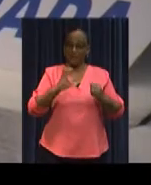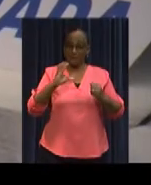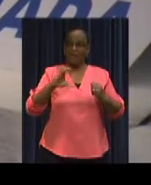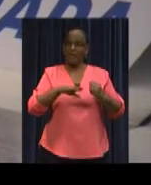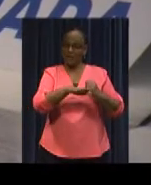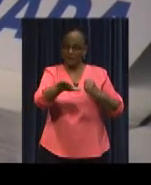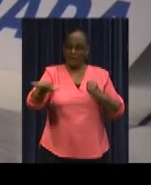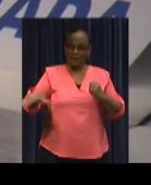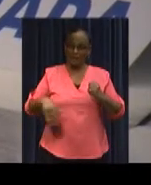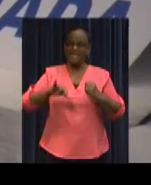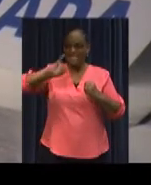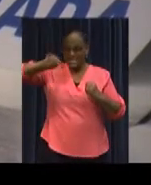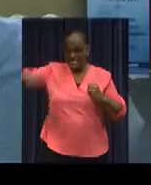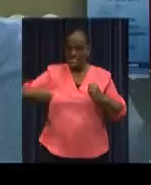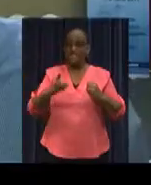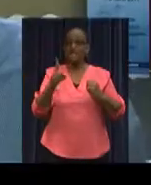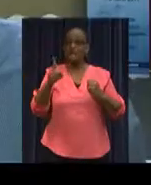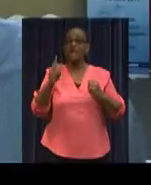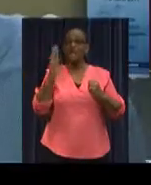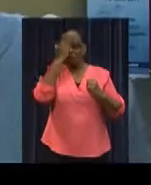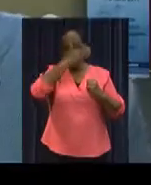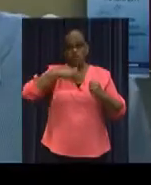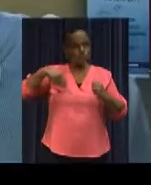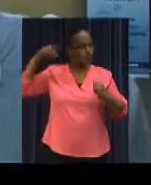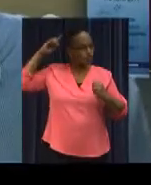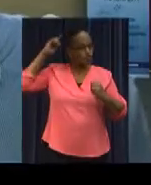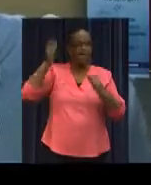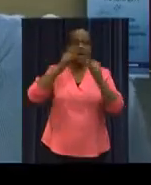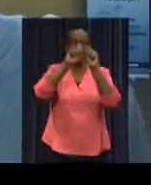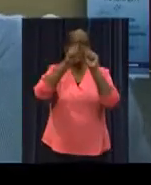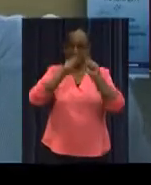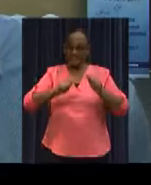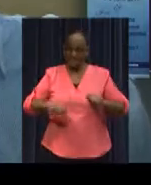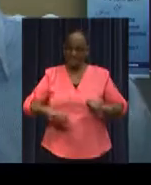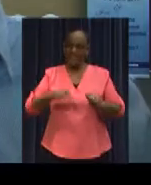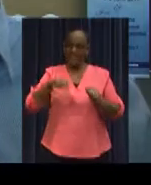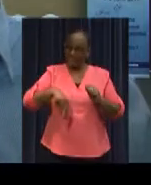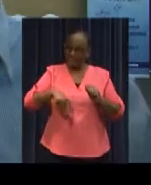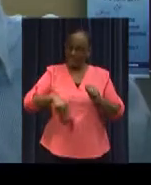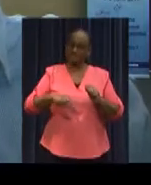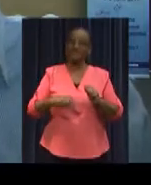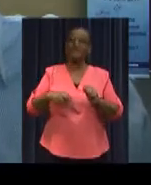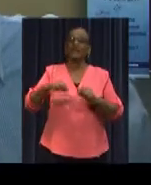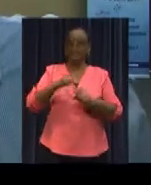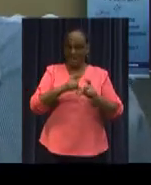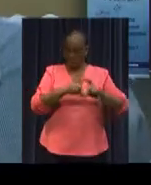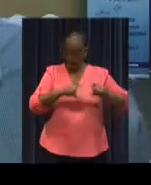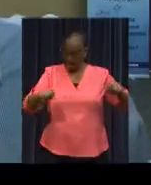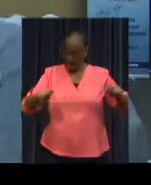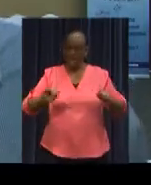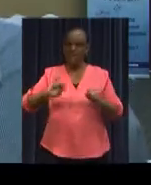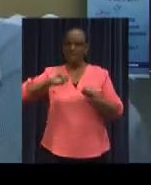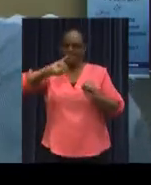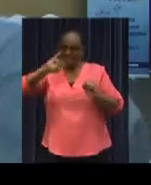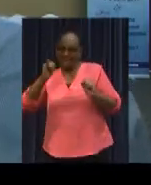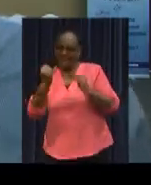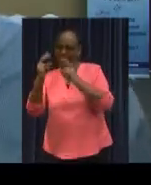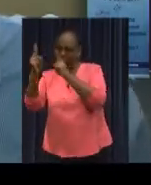only Jamaica, Suriname and Trinidad and Tobago are members of the International